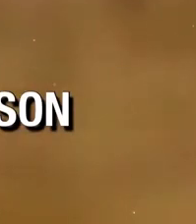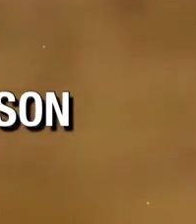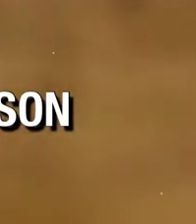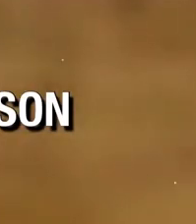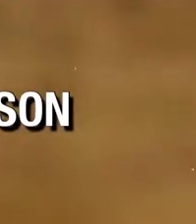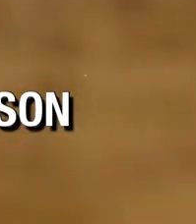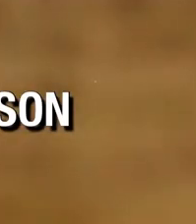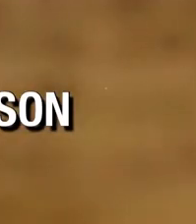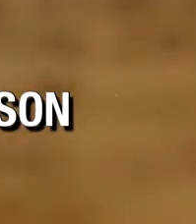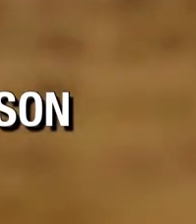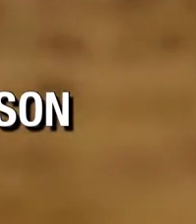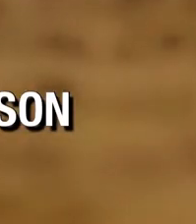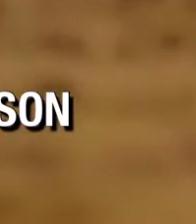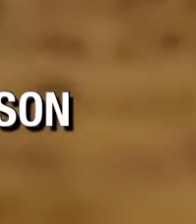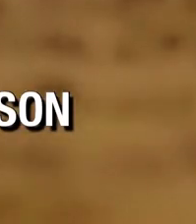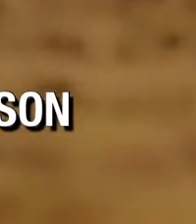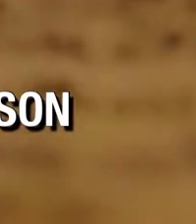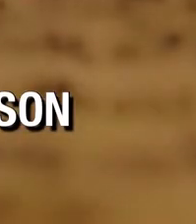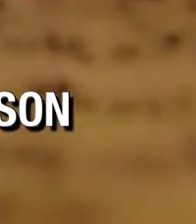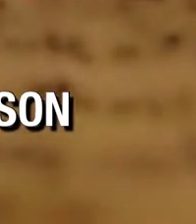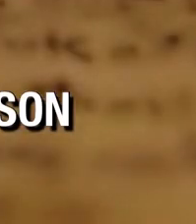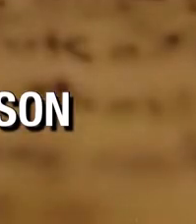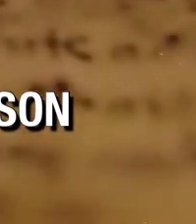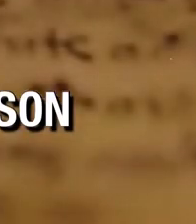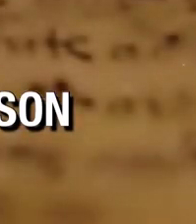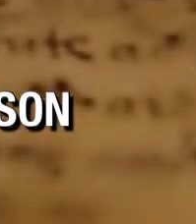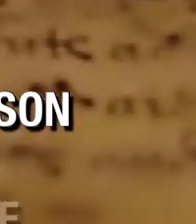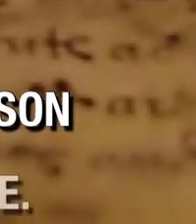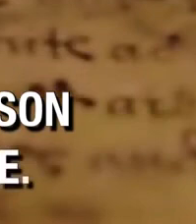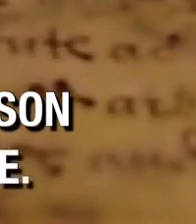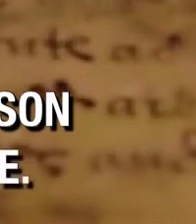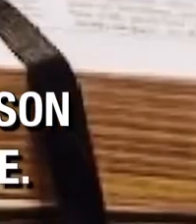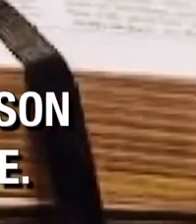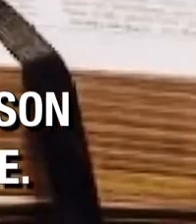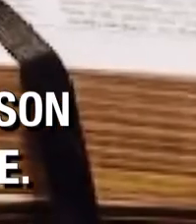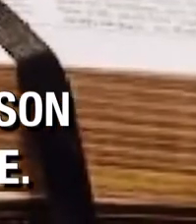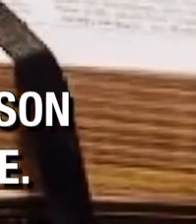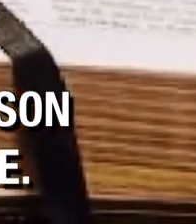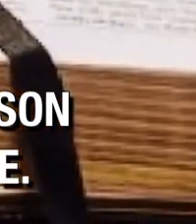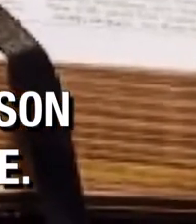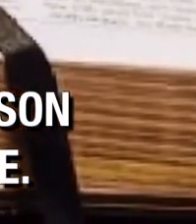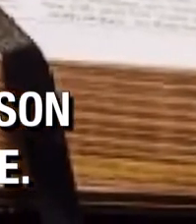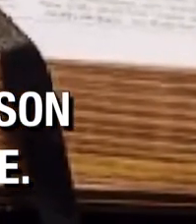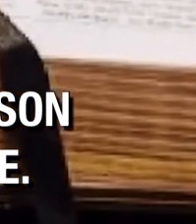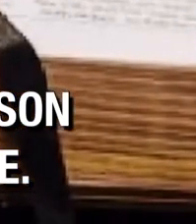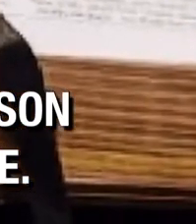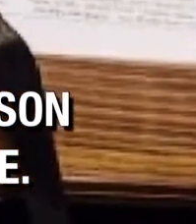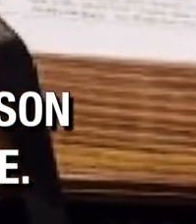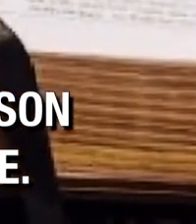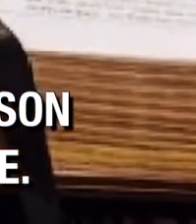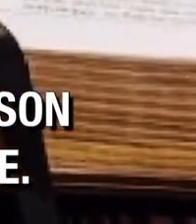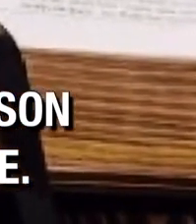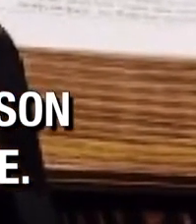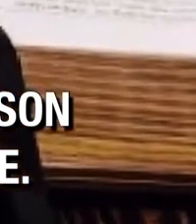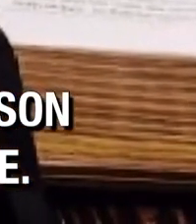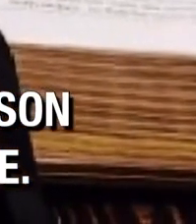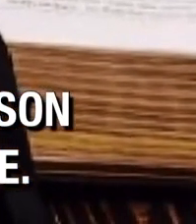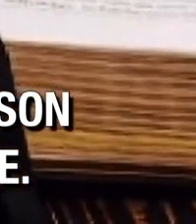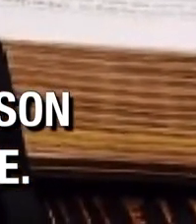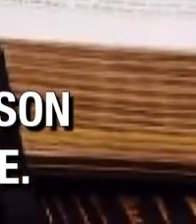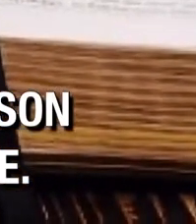And He will be my Son These words are faithful